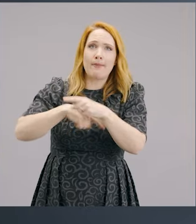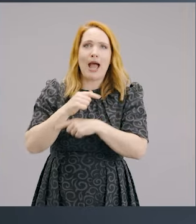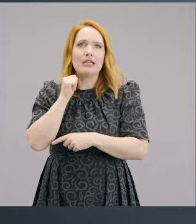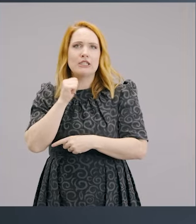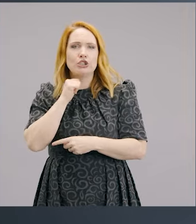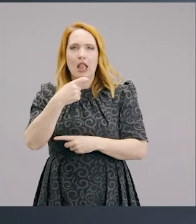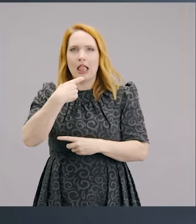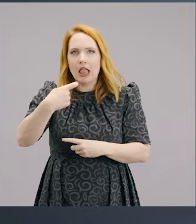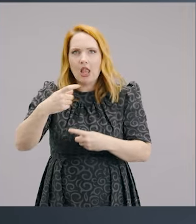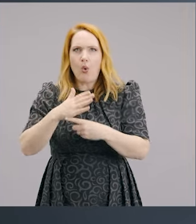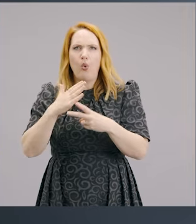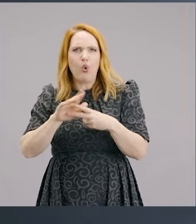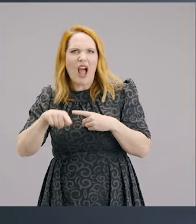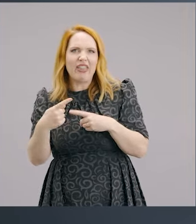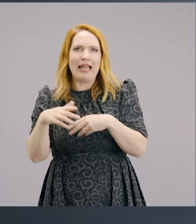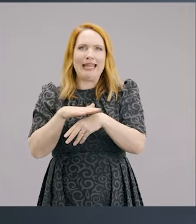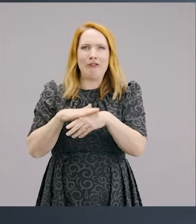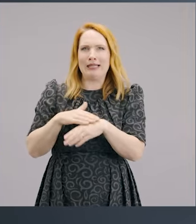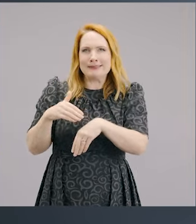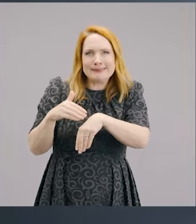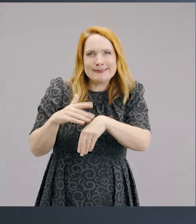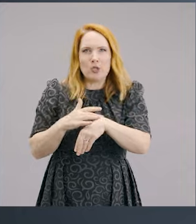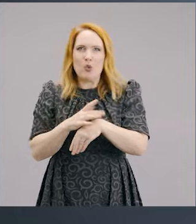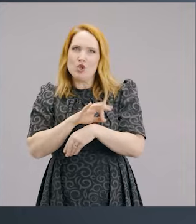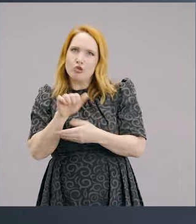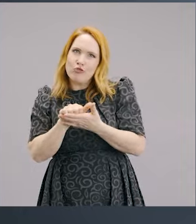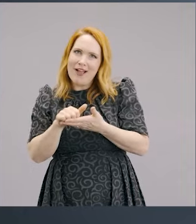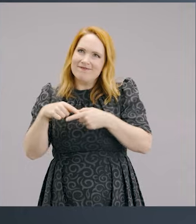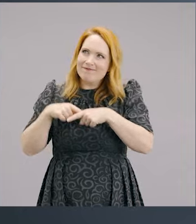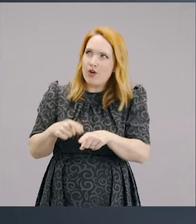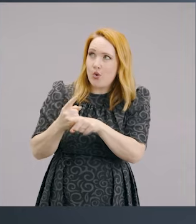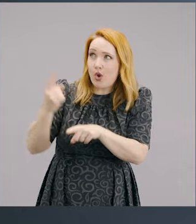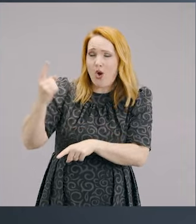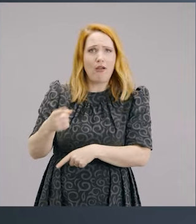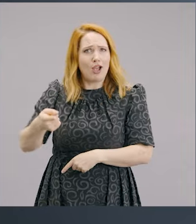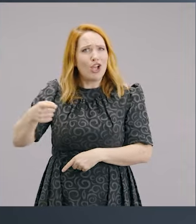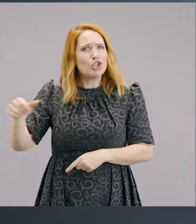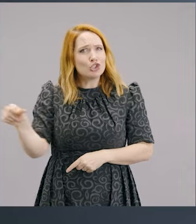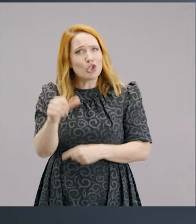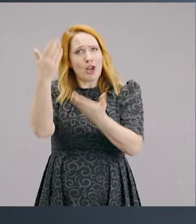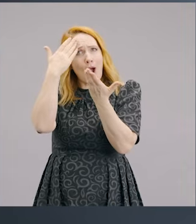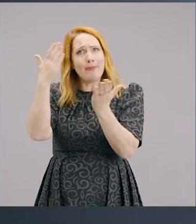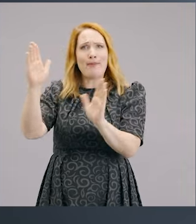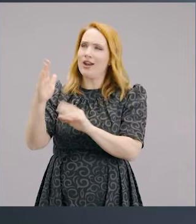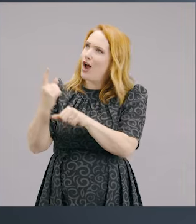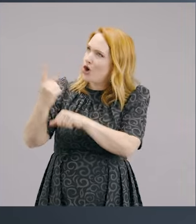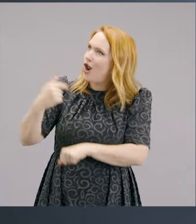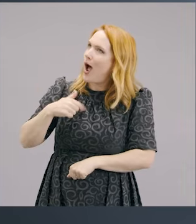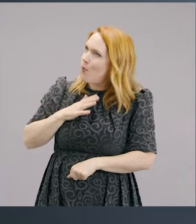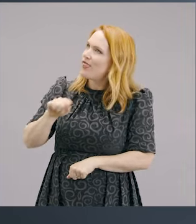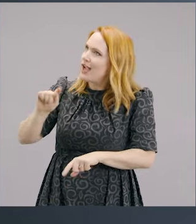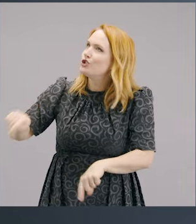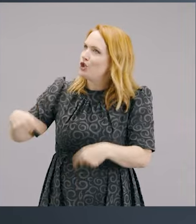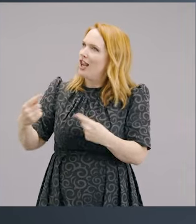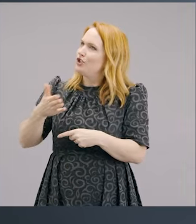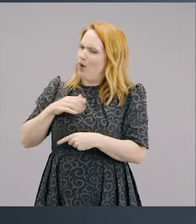any of these other things where God wants to come and change our hearts, let's be up for it. Let's say, God, I'm up for the challenge. I